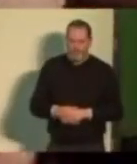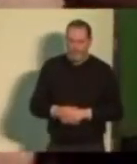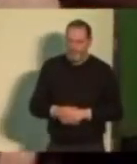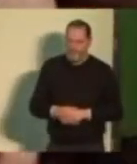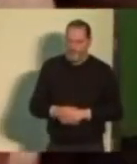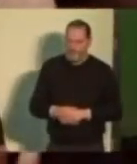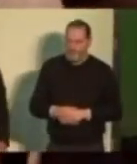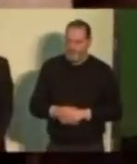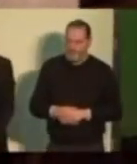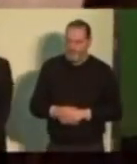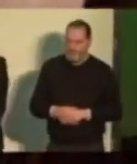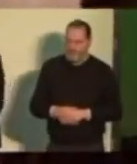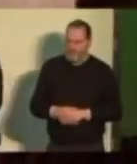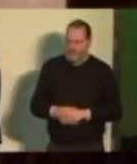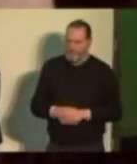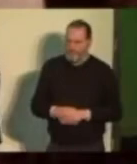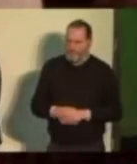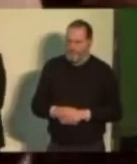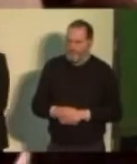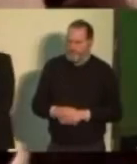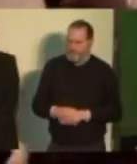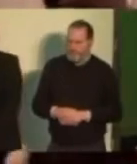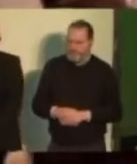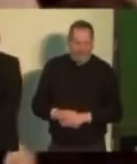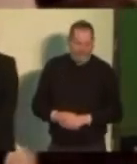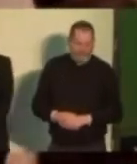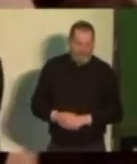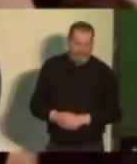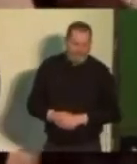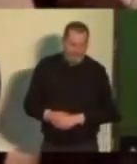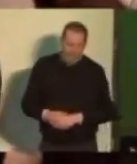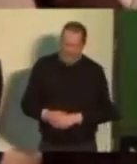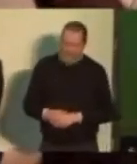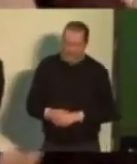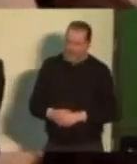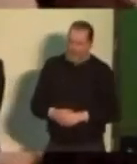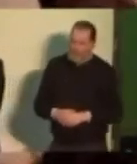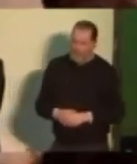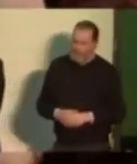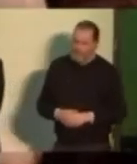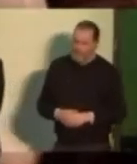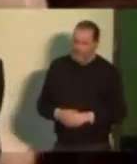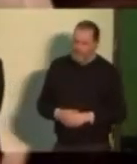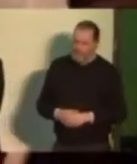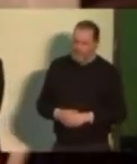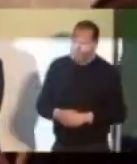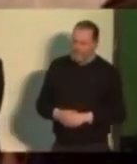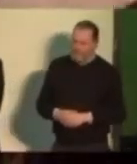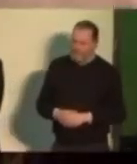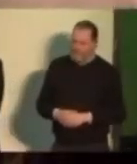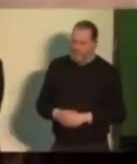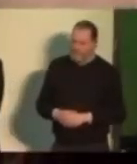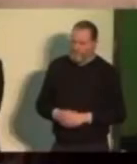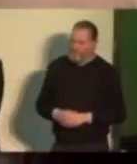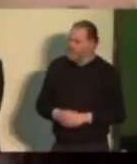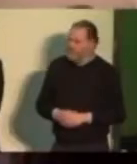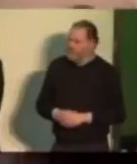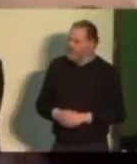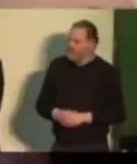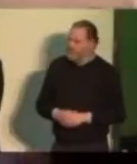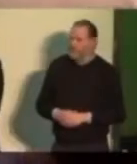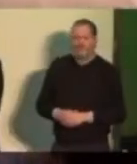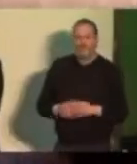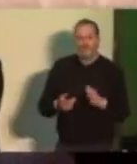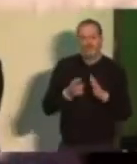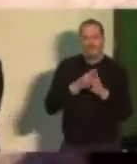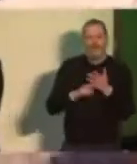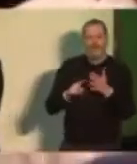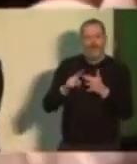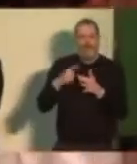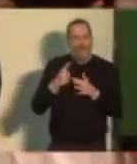when